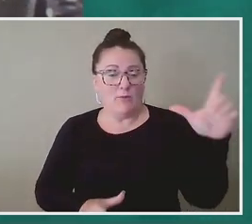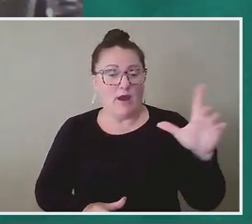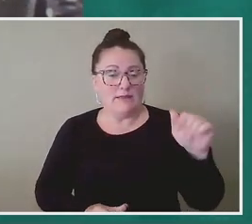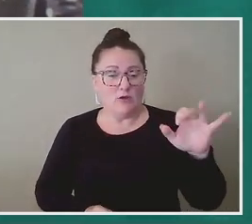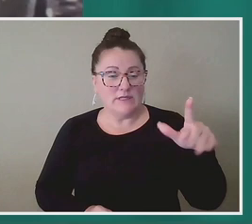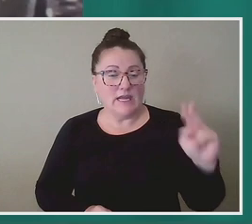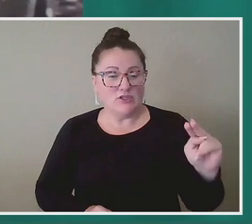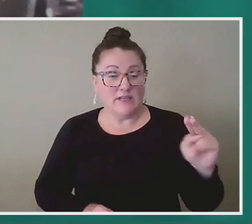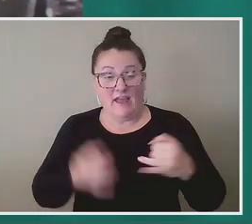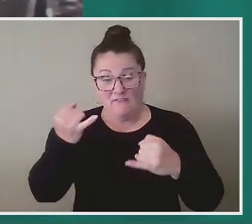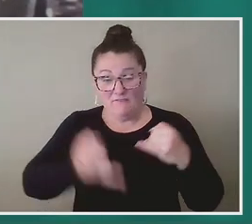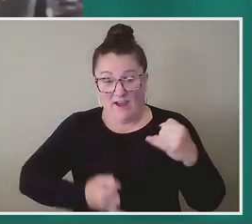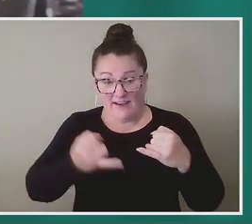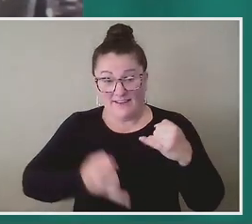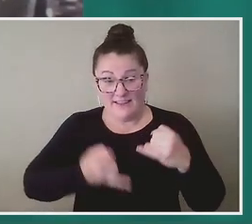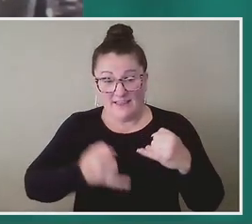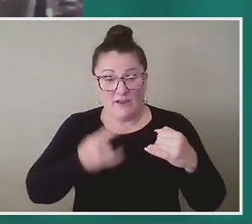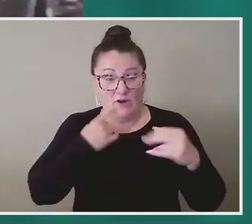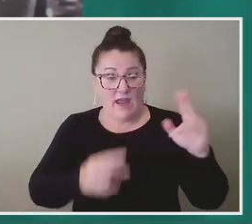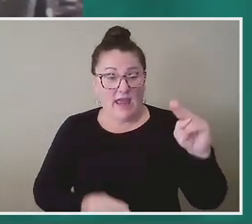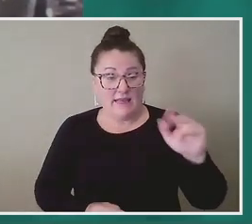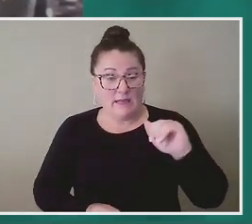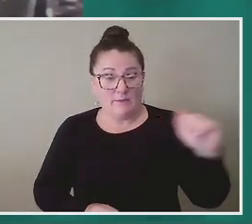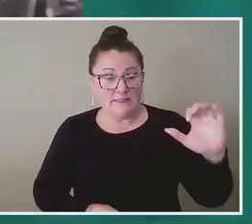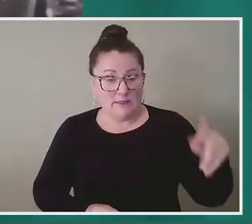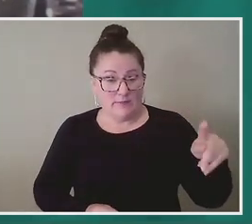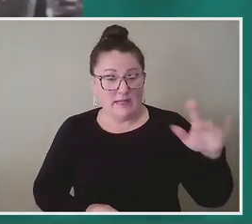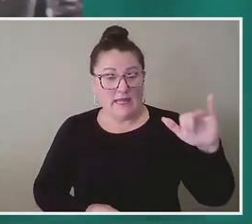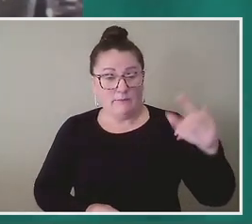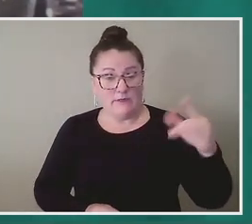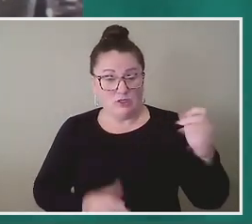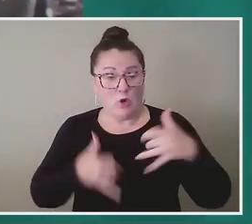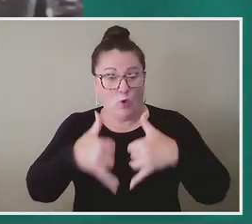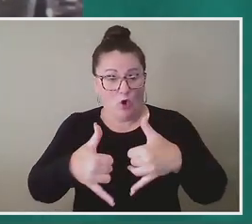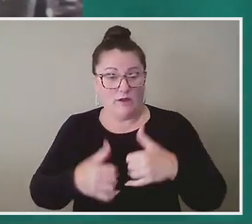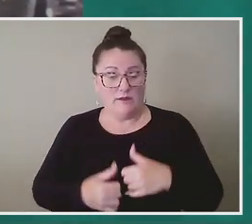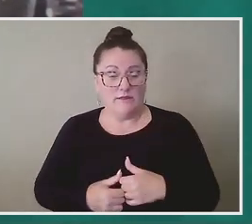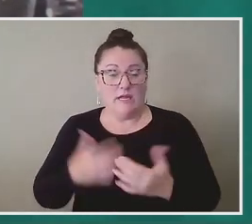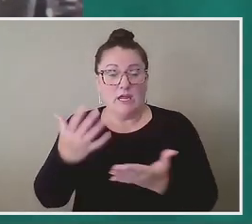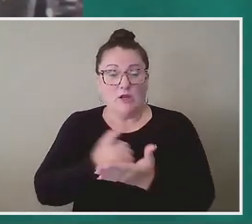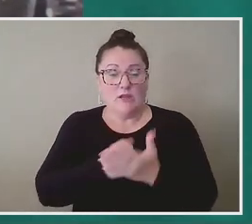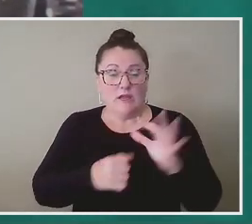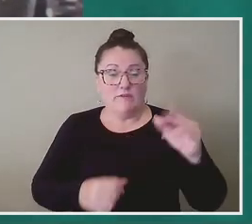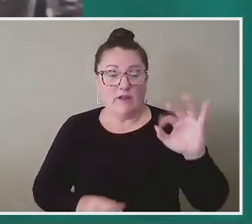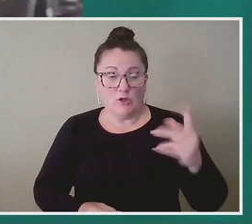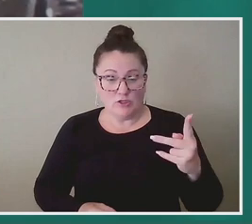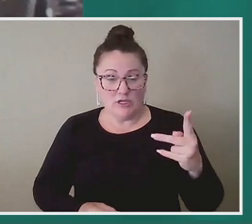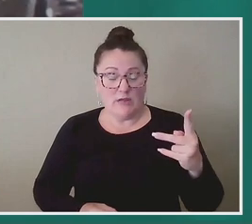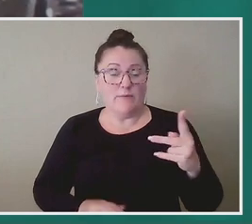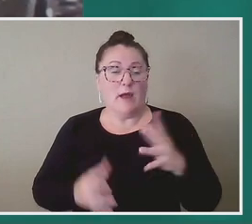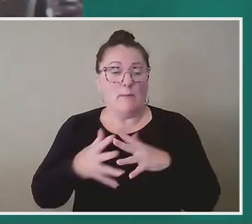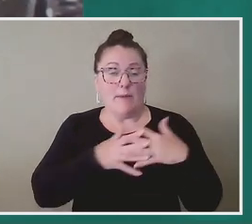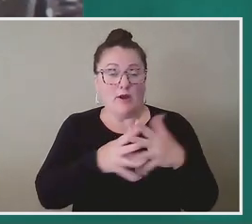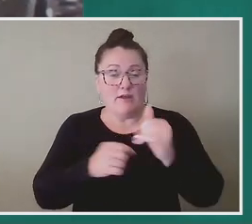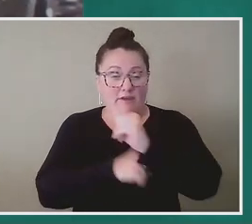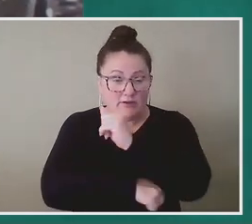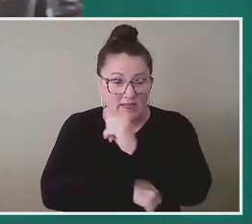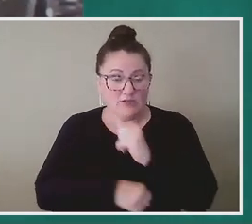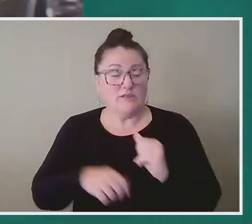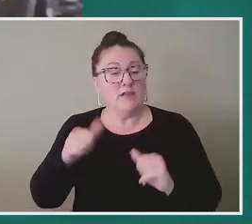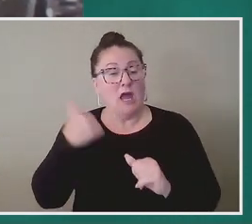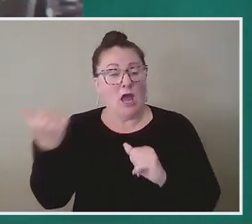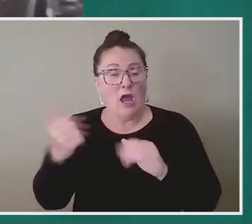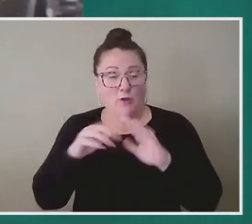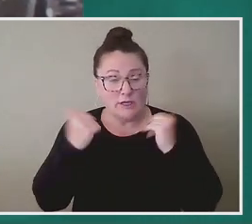finalist for the NAACP Image Award. He's received fellowships from the Numerica Foundation, the Emberson Collective, the